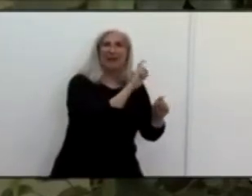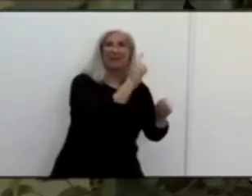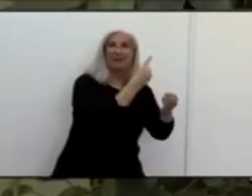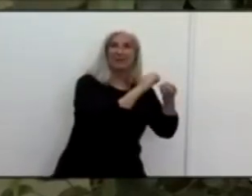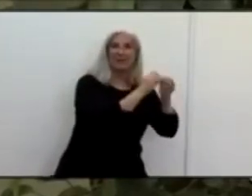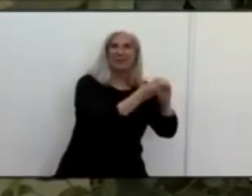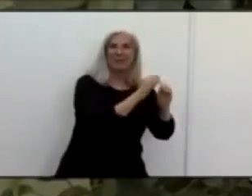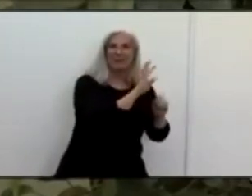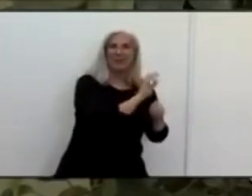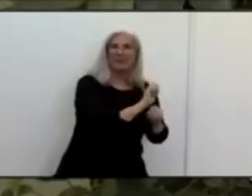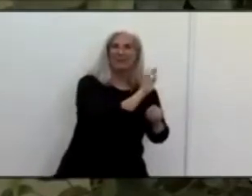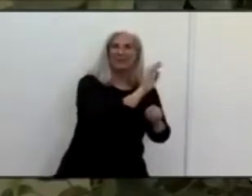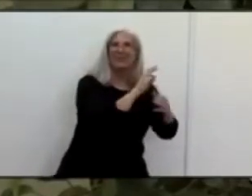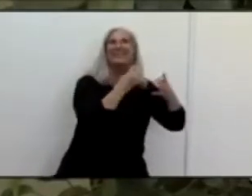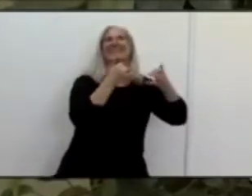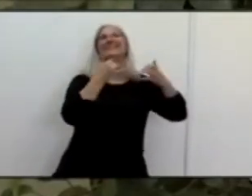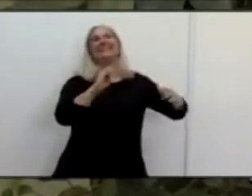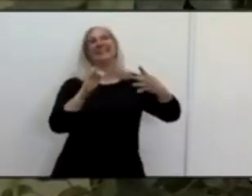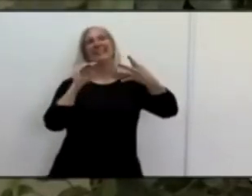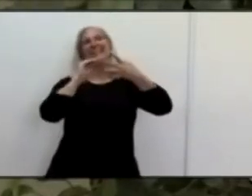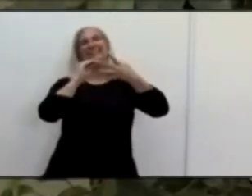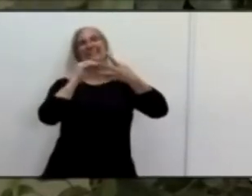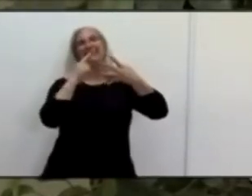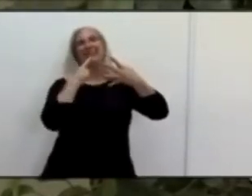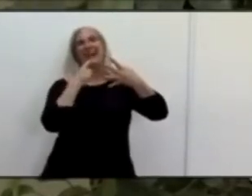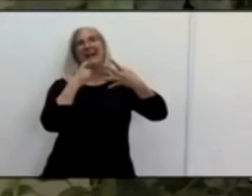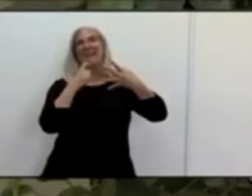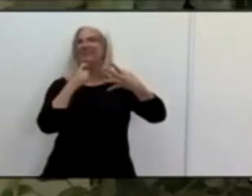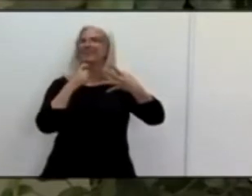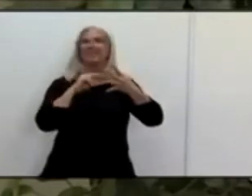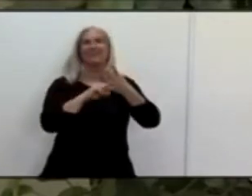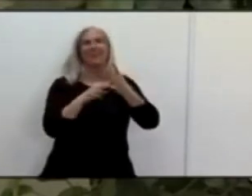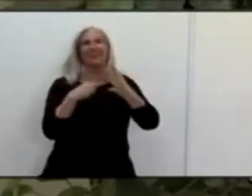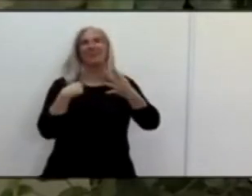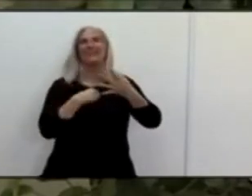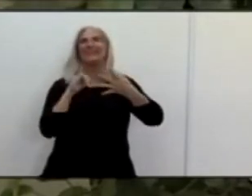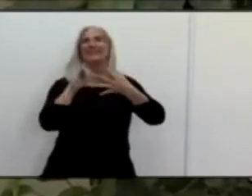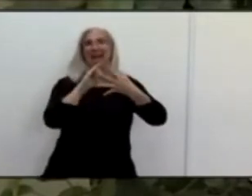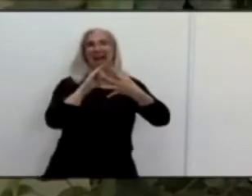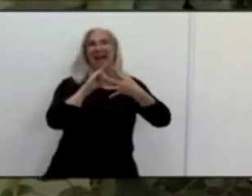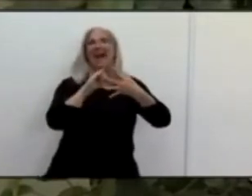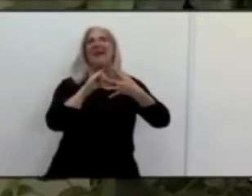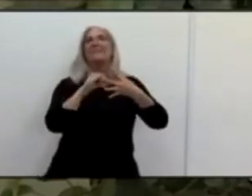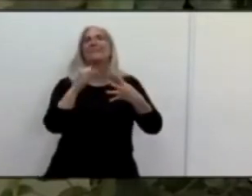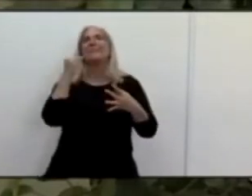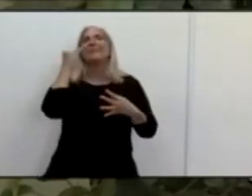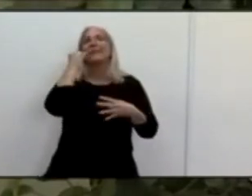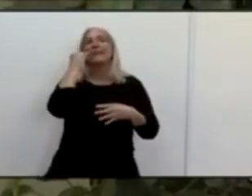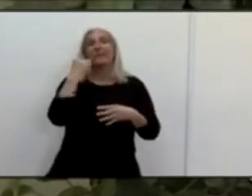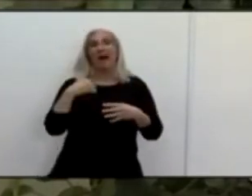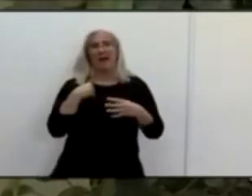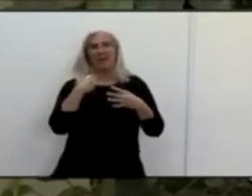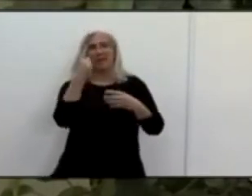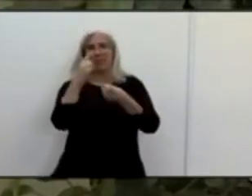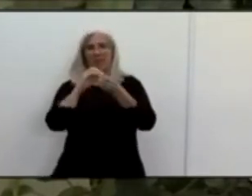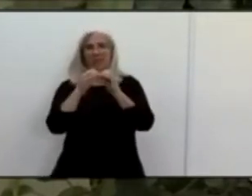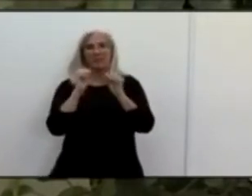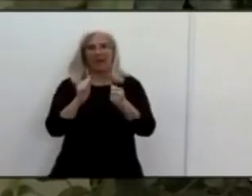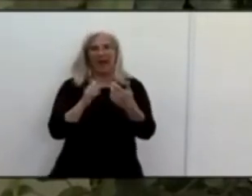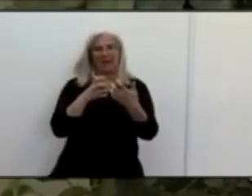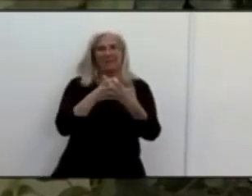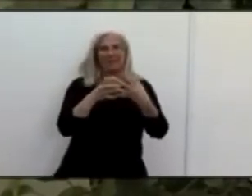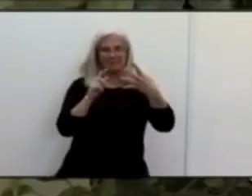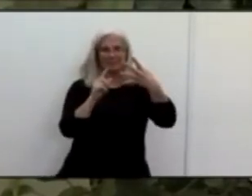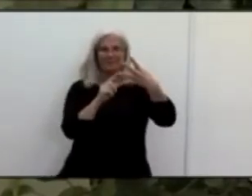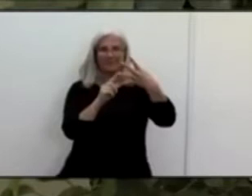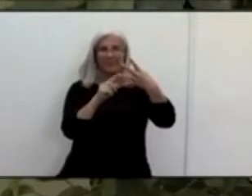when when one out of the two metrics so when two metrics fall into two different tiers is going to be the more stricter tier that we're going to be assigned to